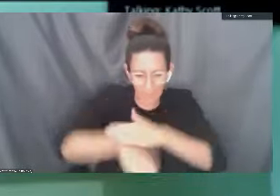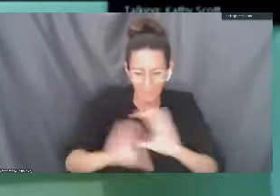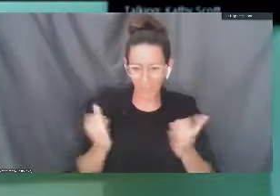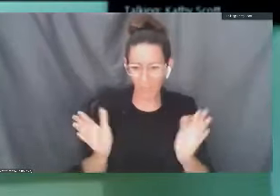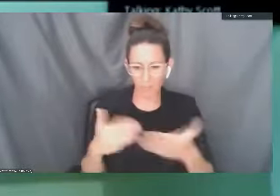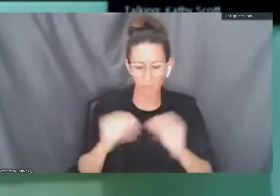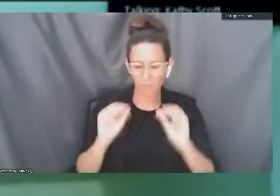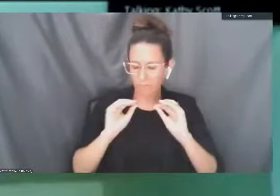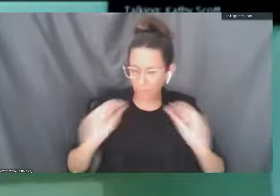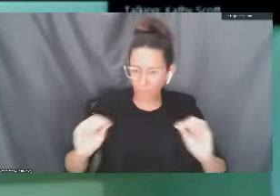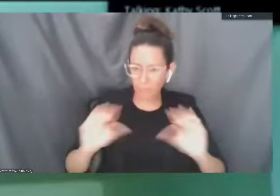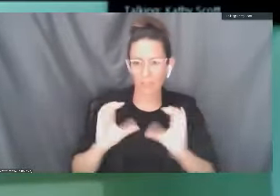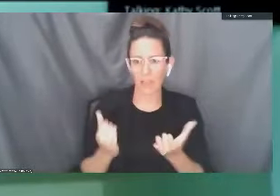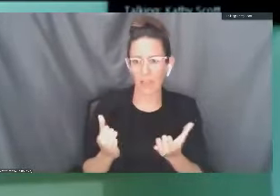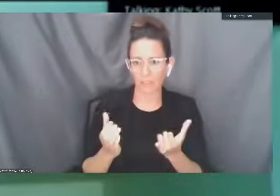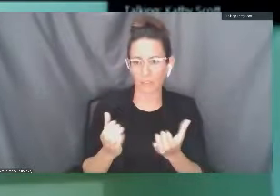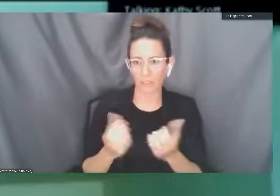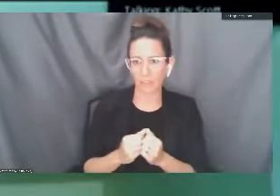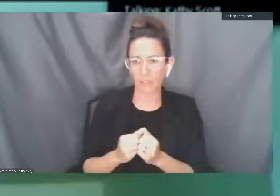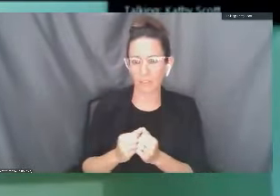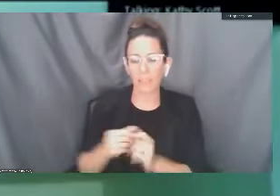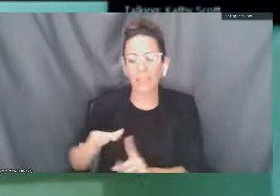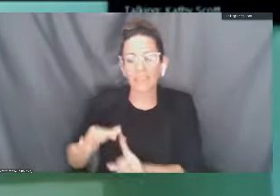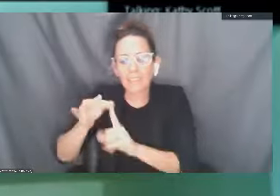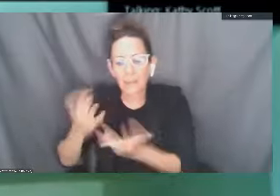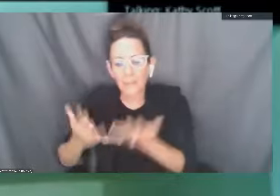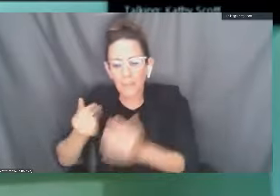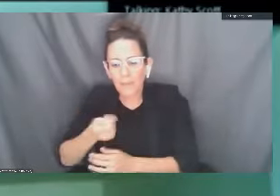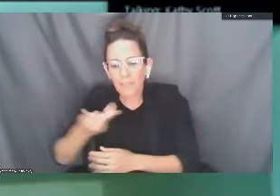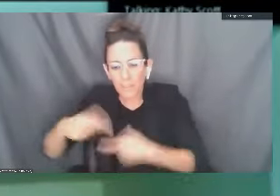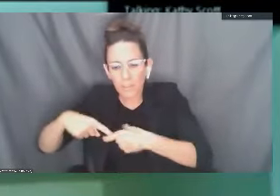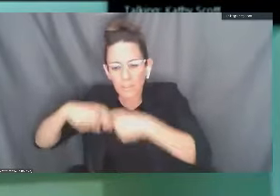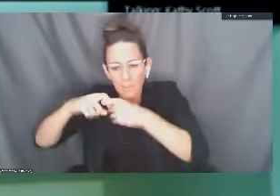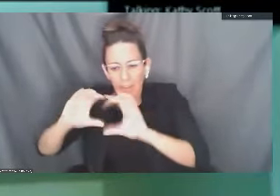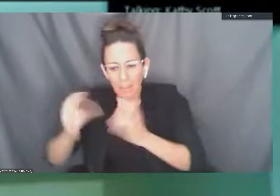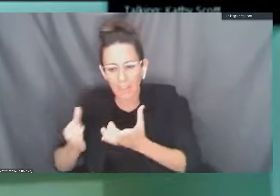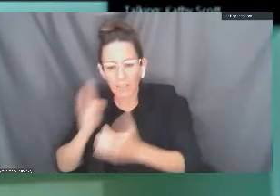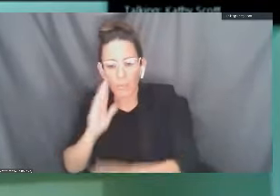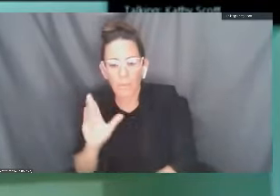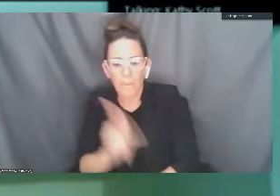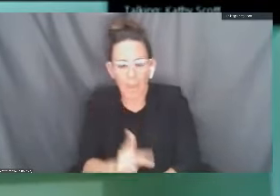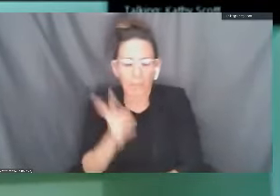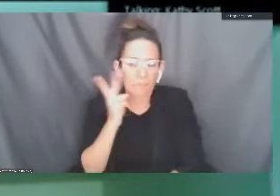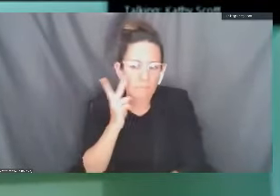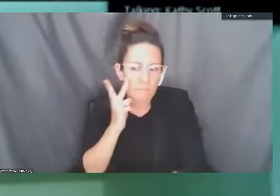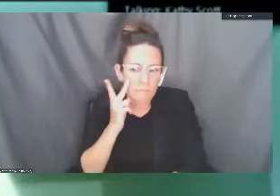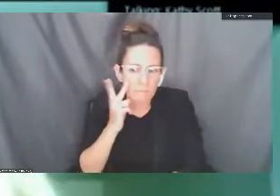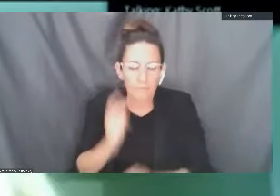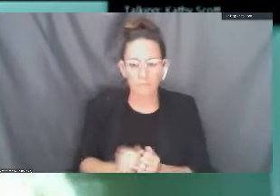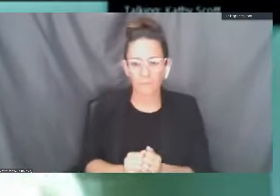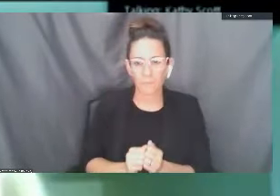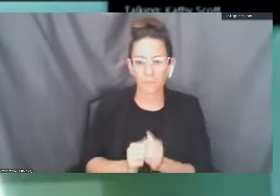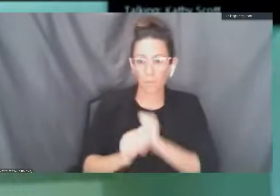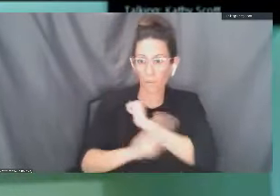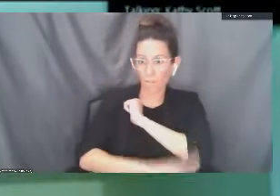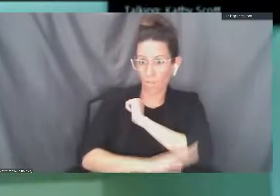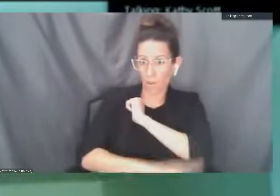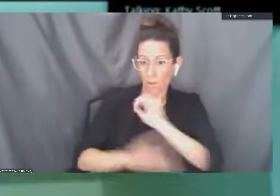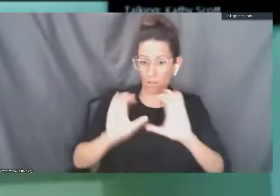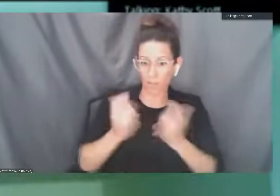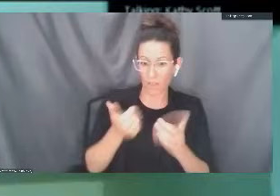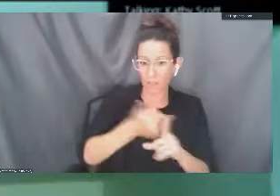with the exception of trying to bring back those suspended classes. For fall, we will be mostly online, as